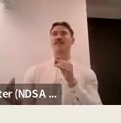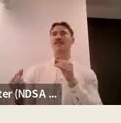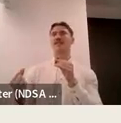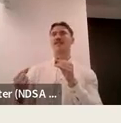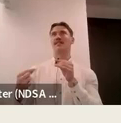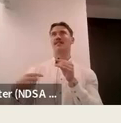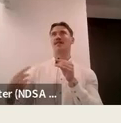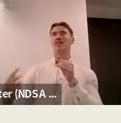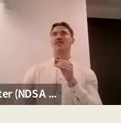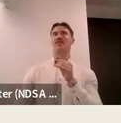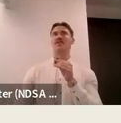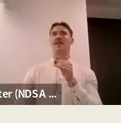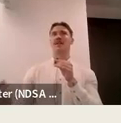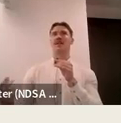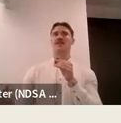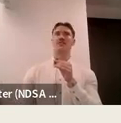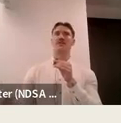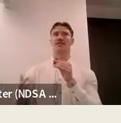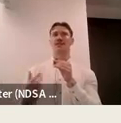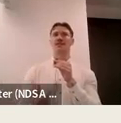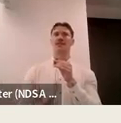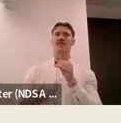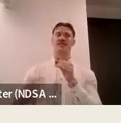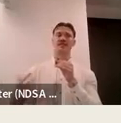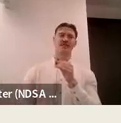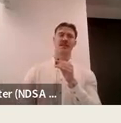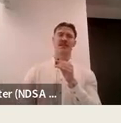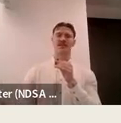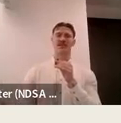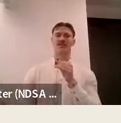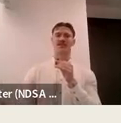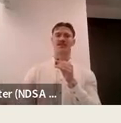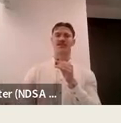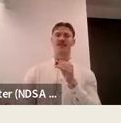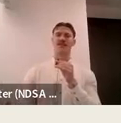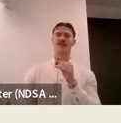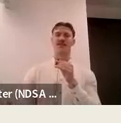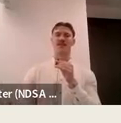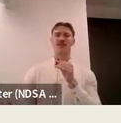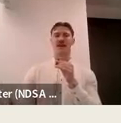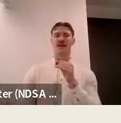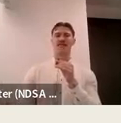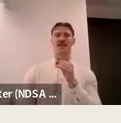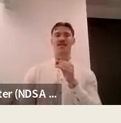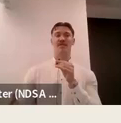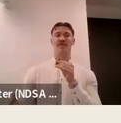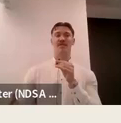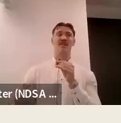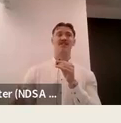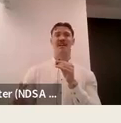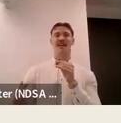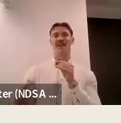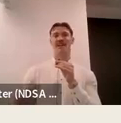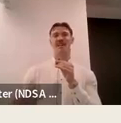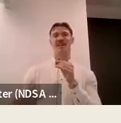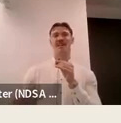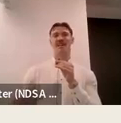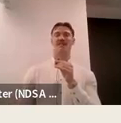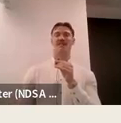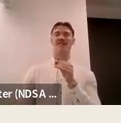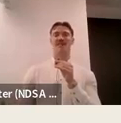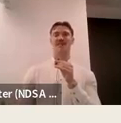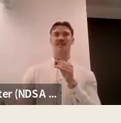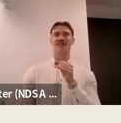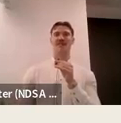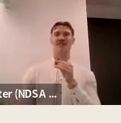and so that they can hold us to account and then two we can hold government states and institutions to account um if a two was rushed i